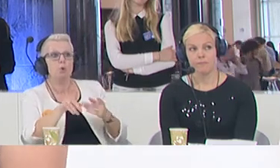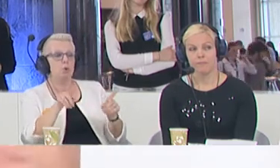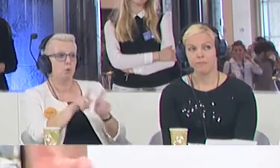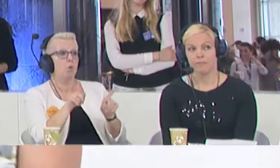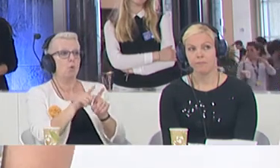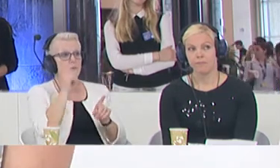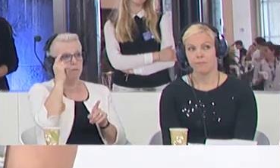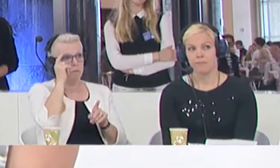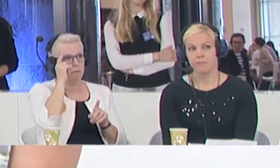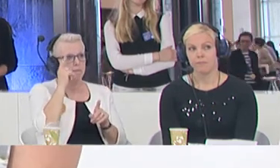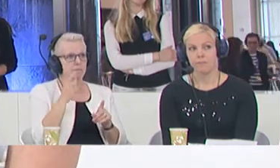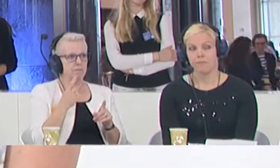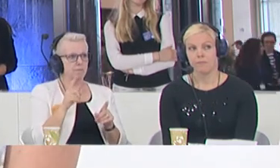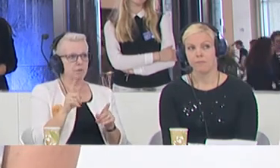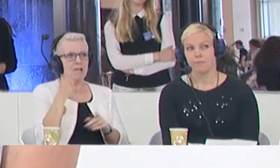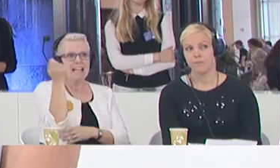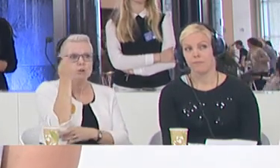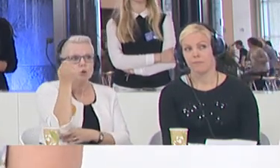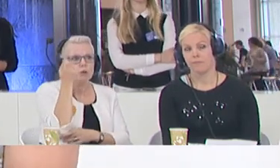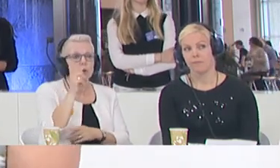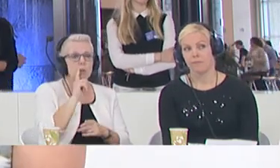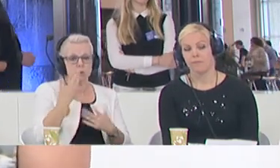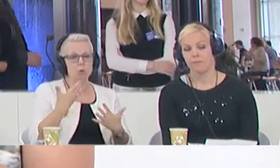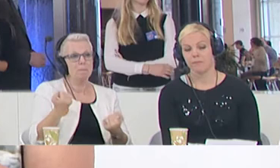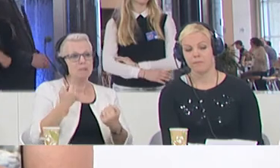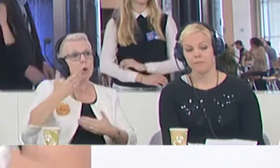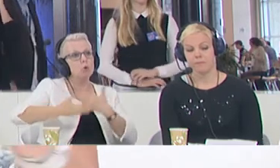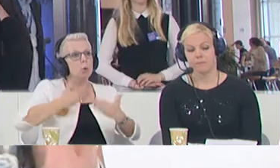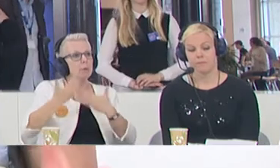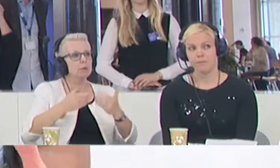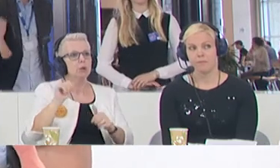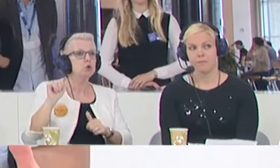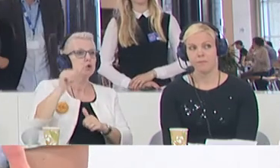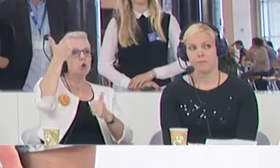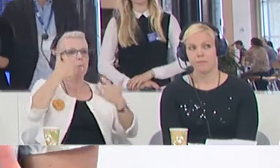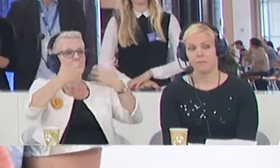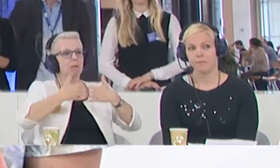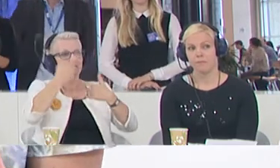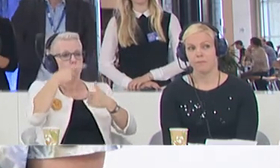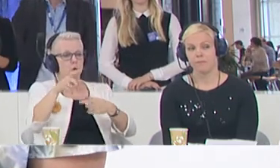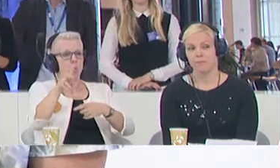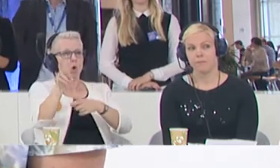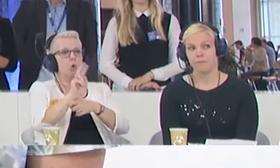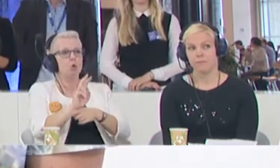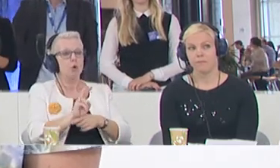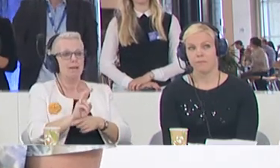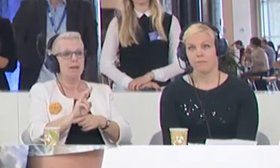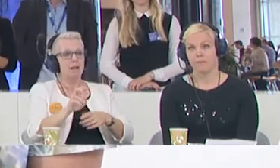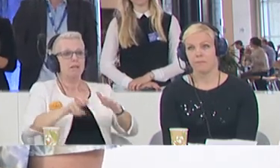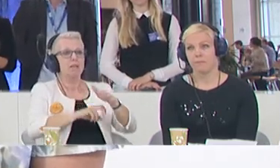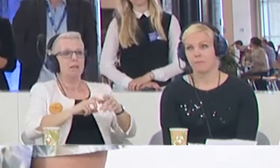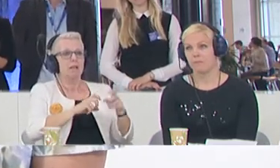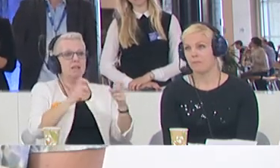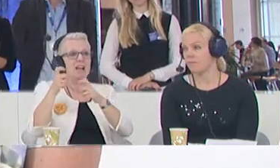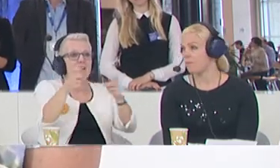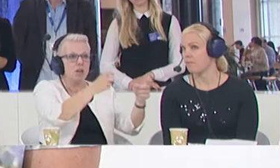industry that is developing super machines to control travelers and investing a